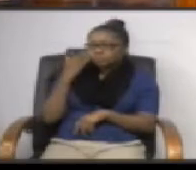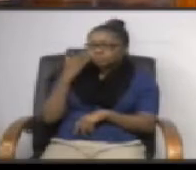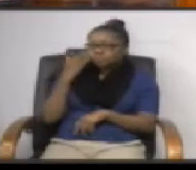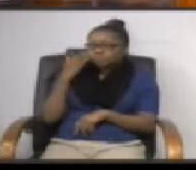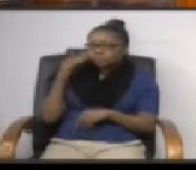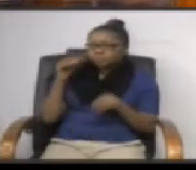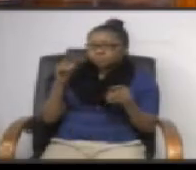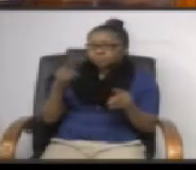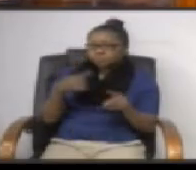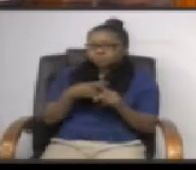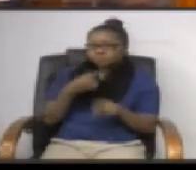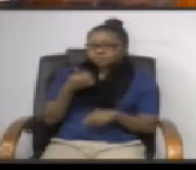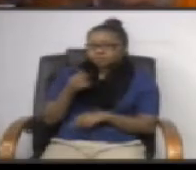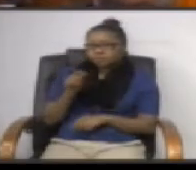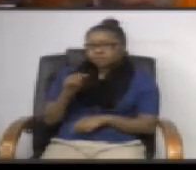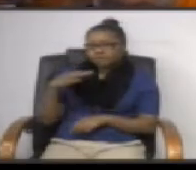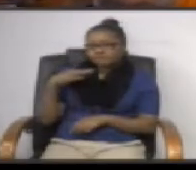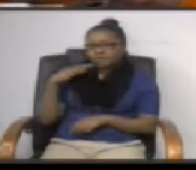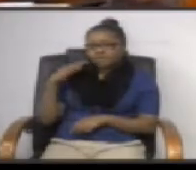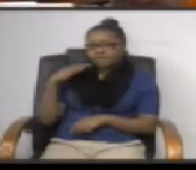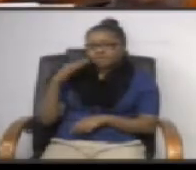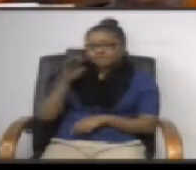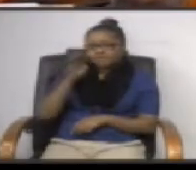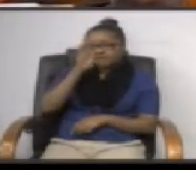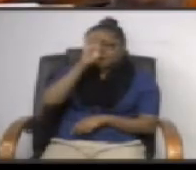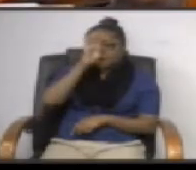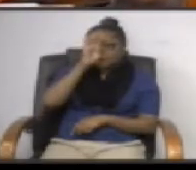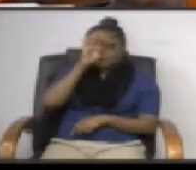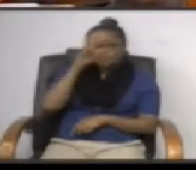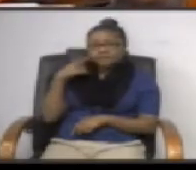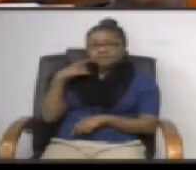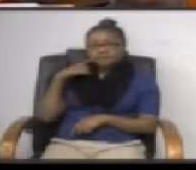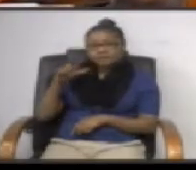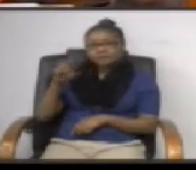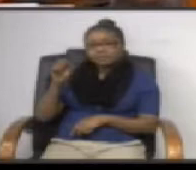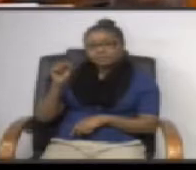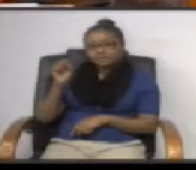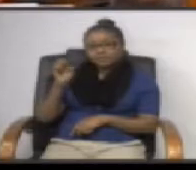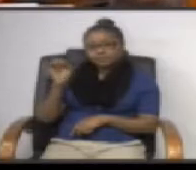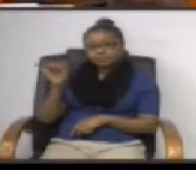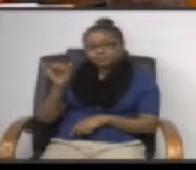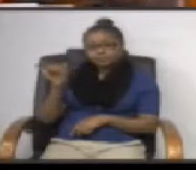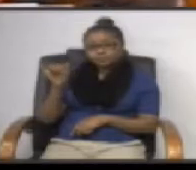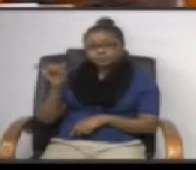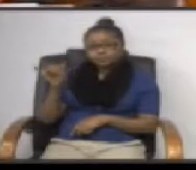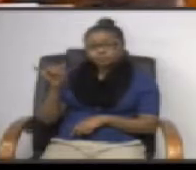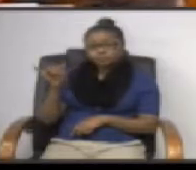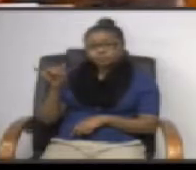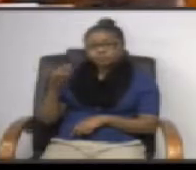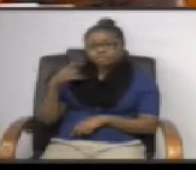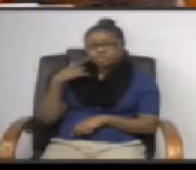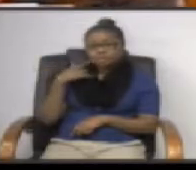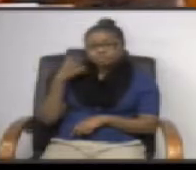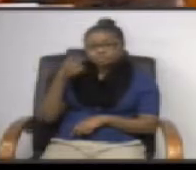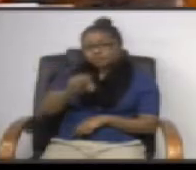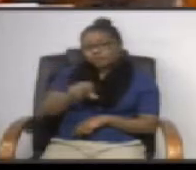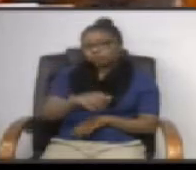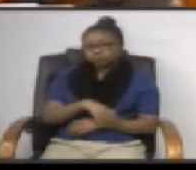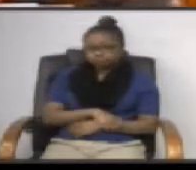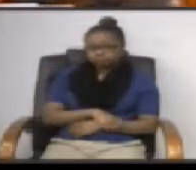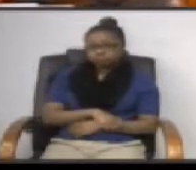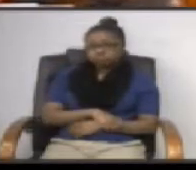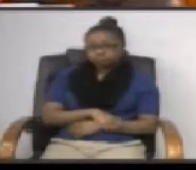opportunity by the greenbelt volunteer fire department to get such a lease too on our city facility and that was quickly turned down